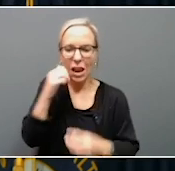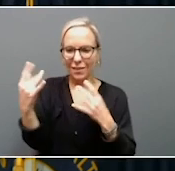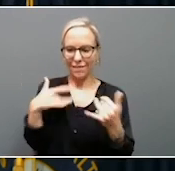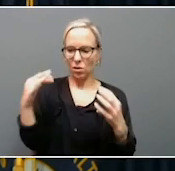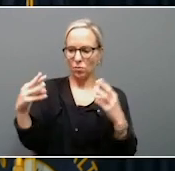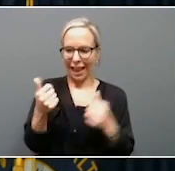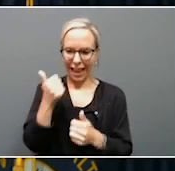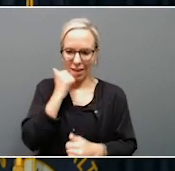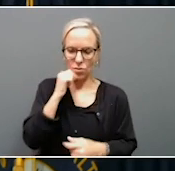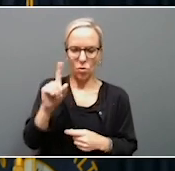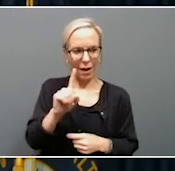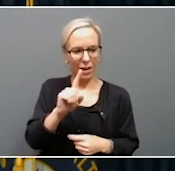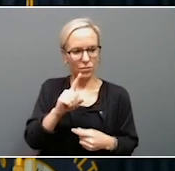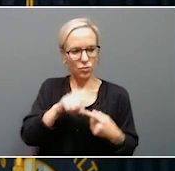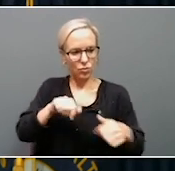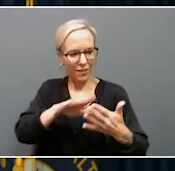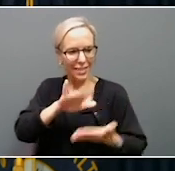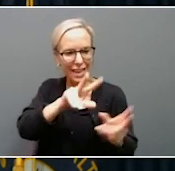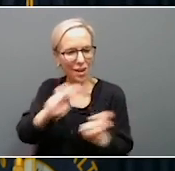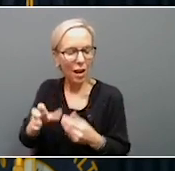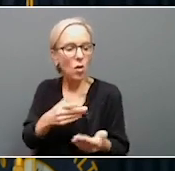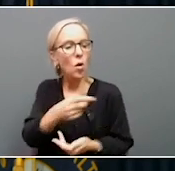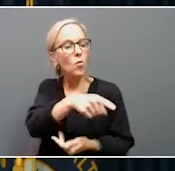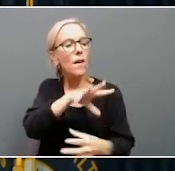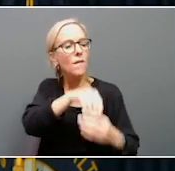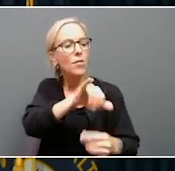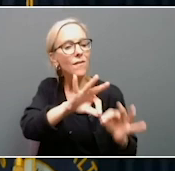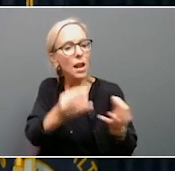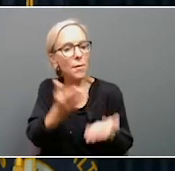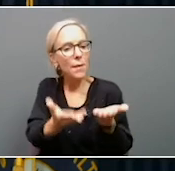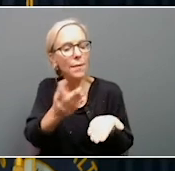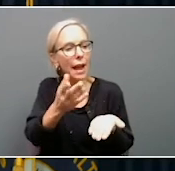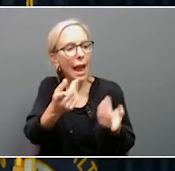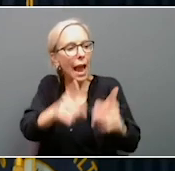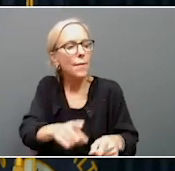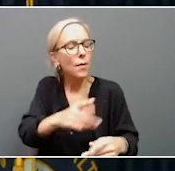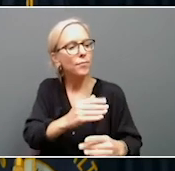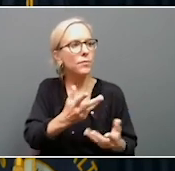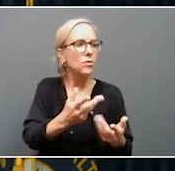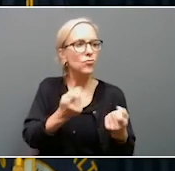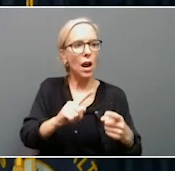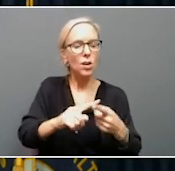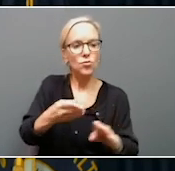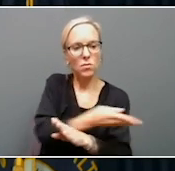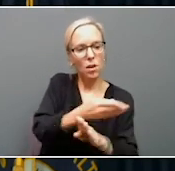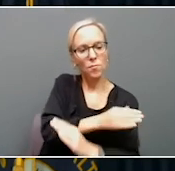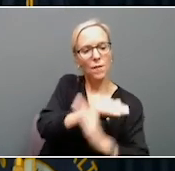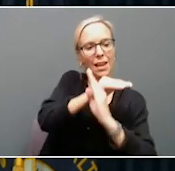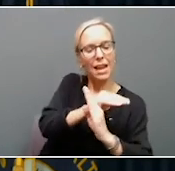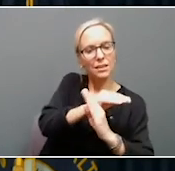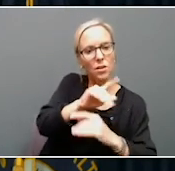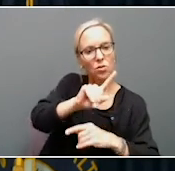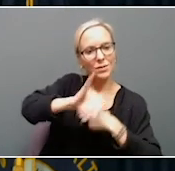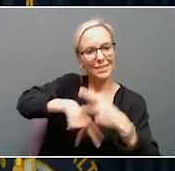that we can be involved with families where this might happen, prevent them from the challenges that we see. I